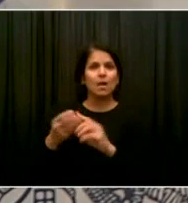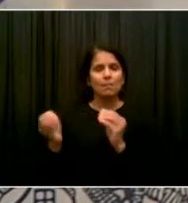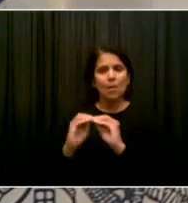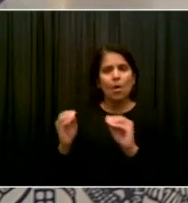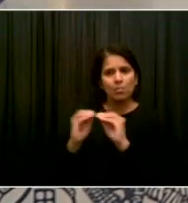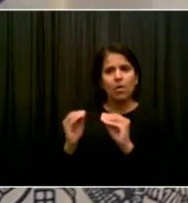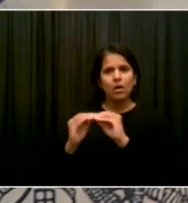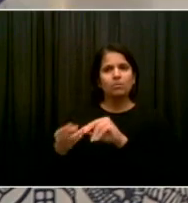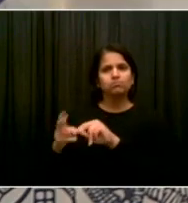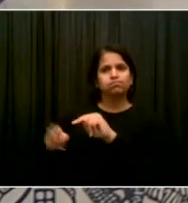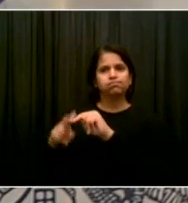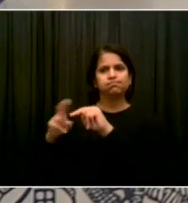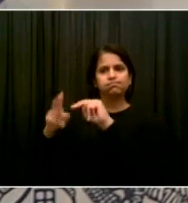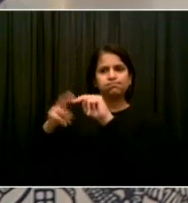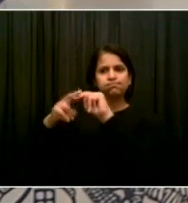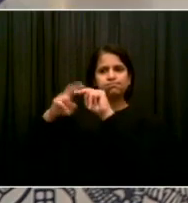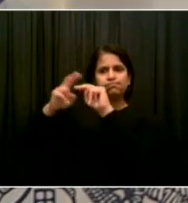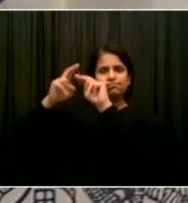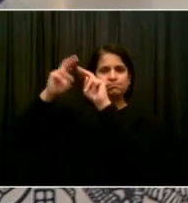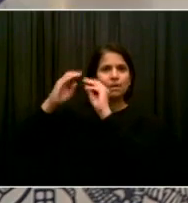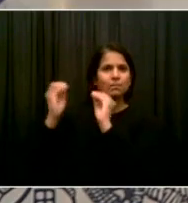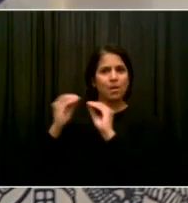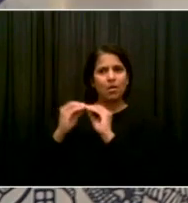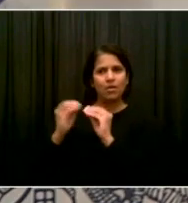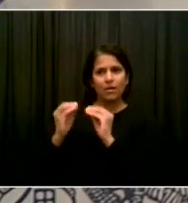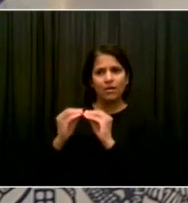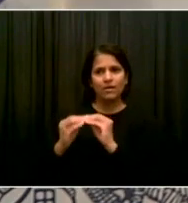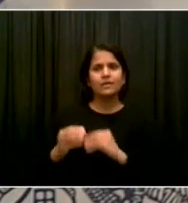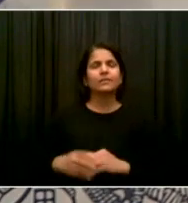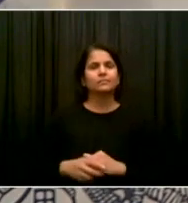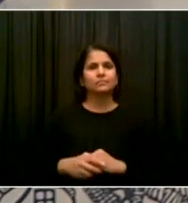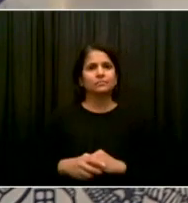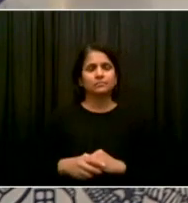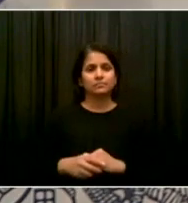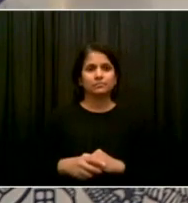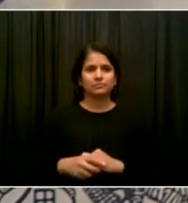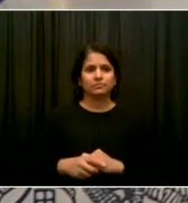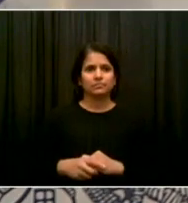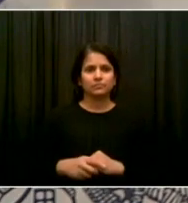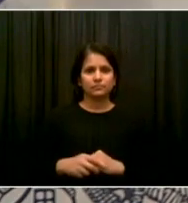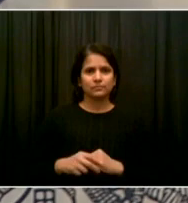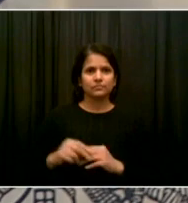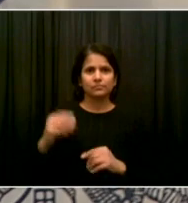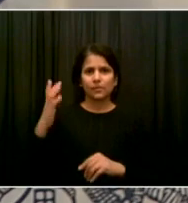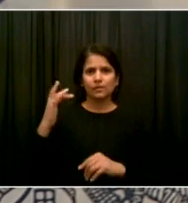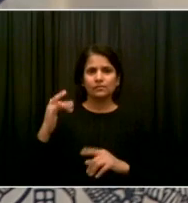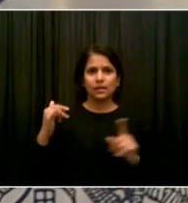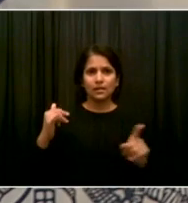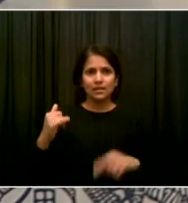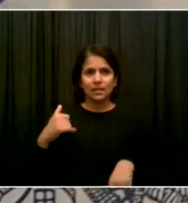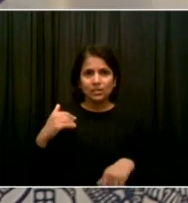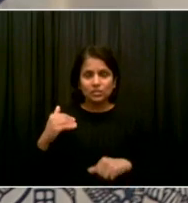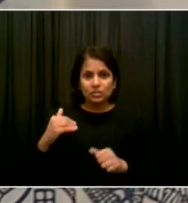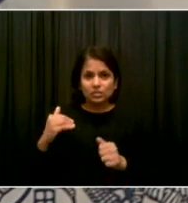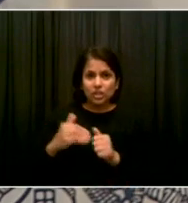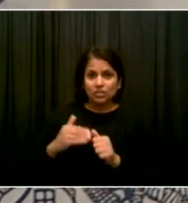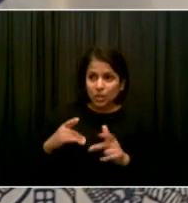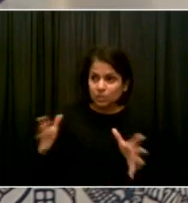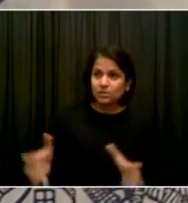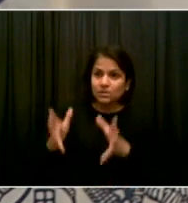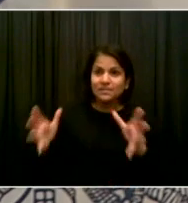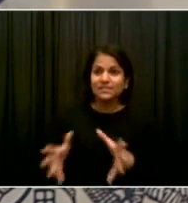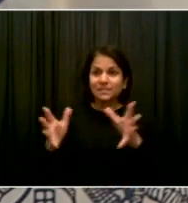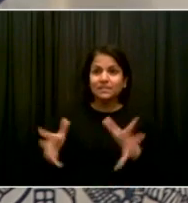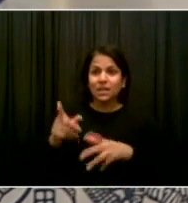during this time because of folks hearing, you know, the advice of the doctors and also the strong